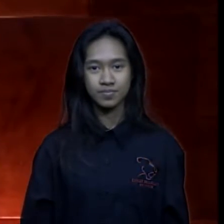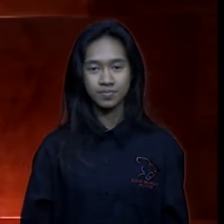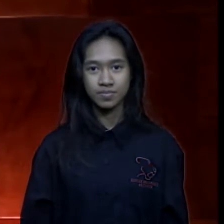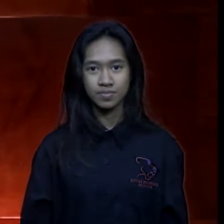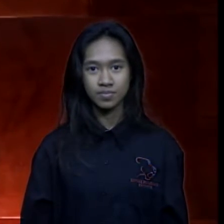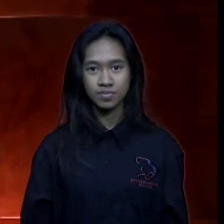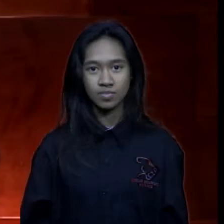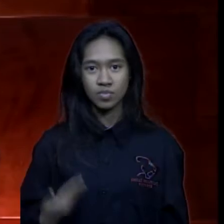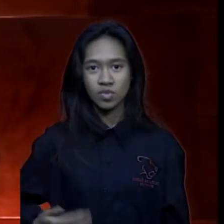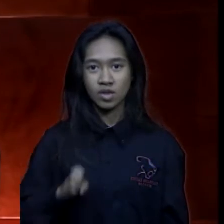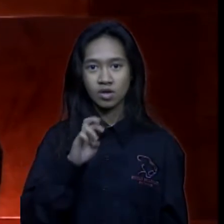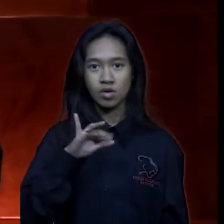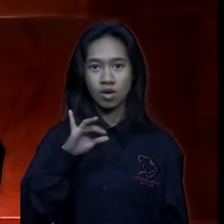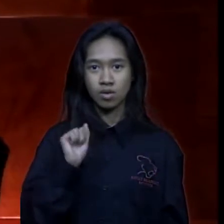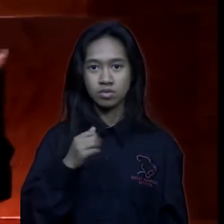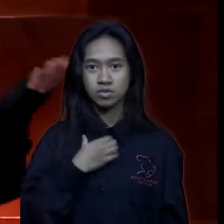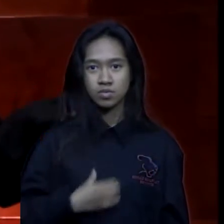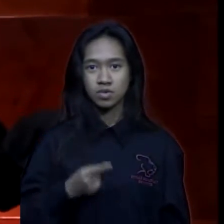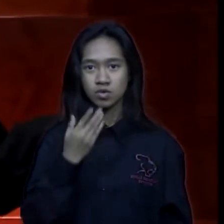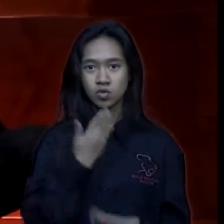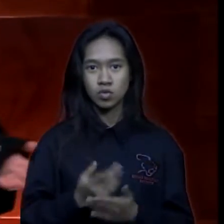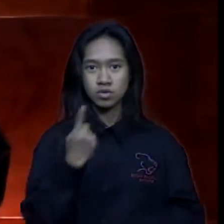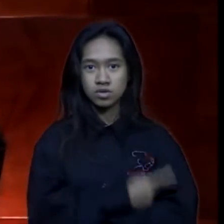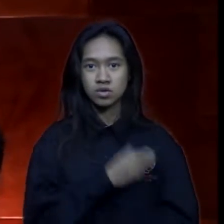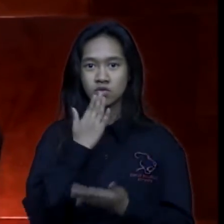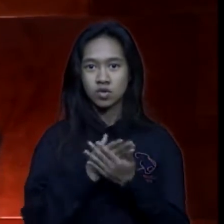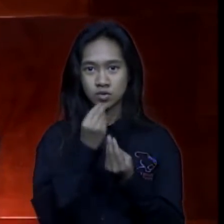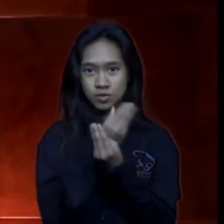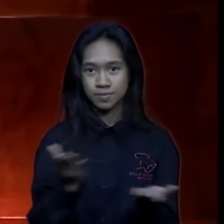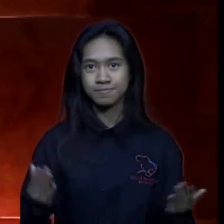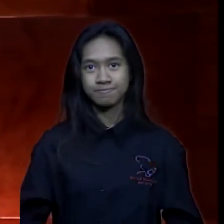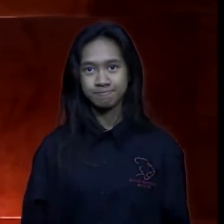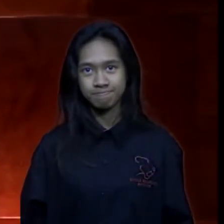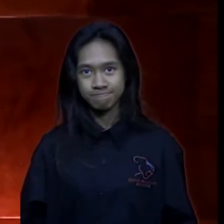and i'm america garcia wishing you a good day and some good news